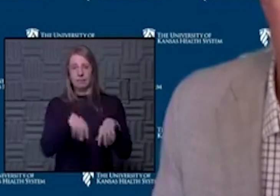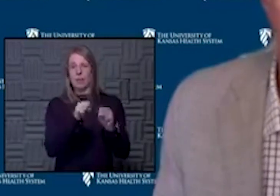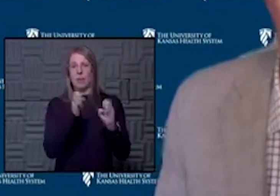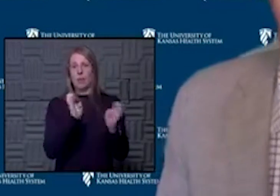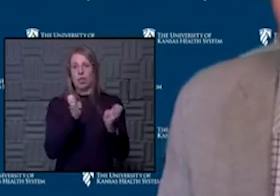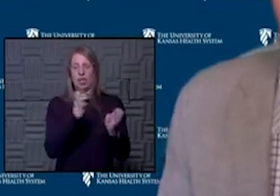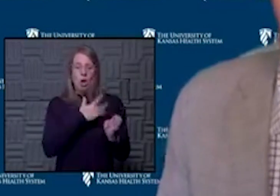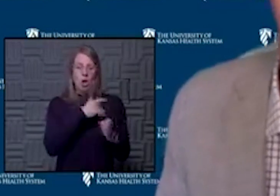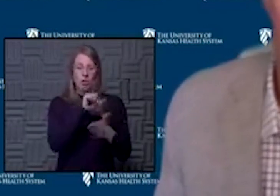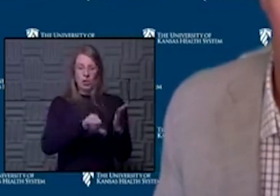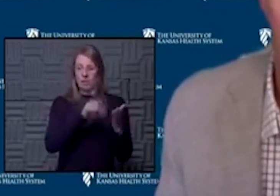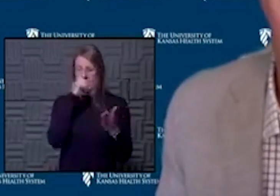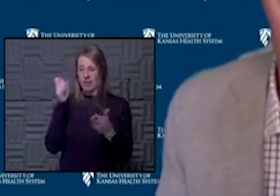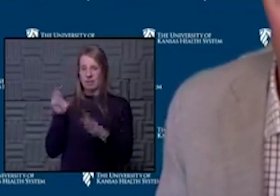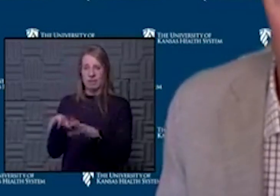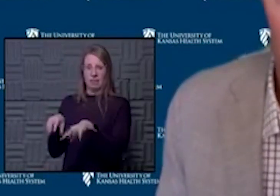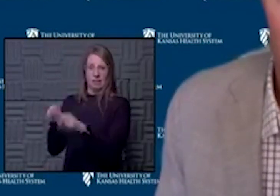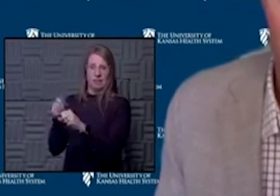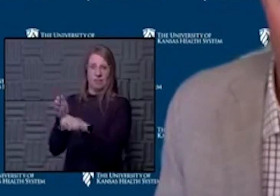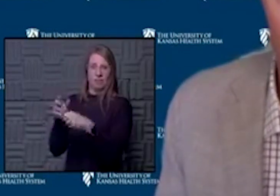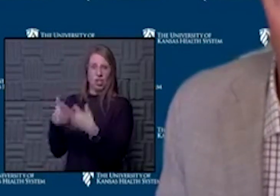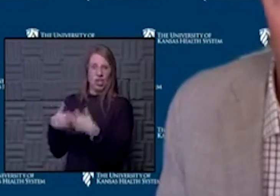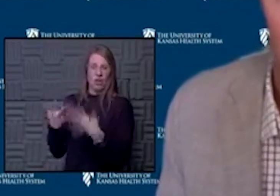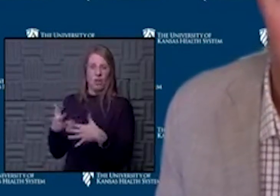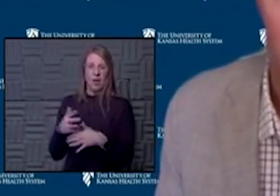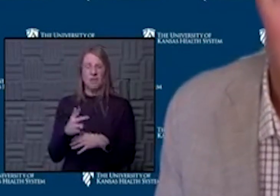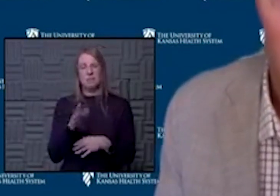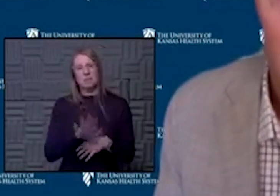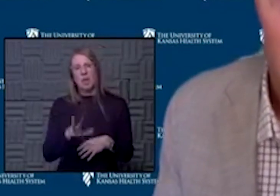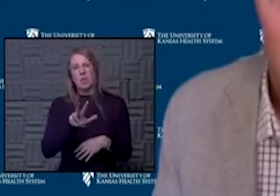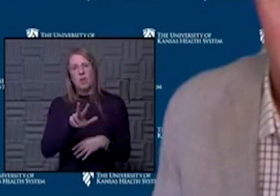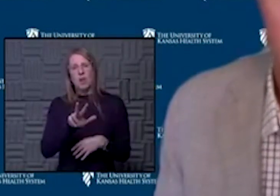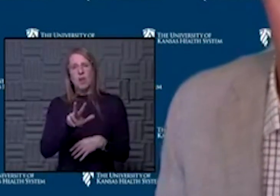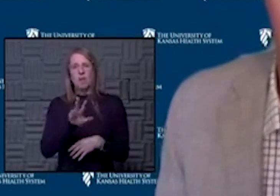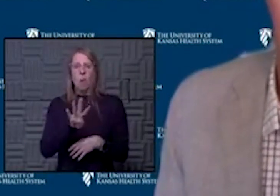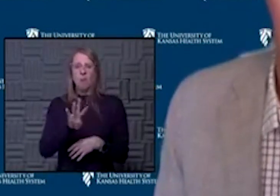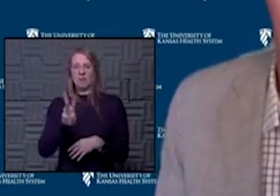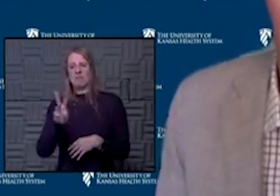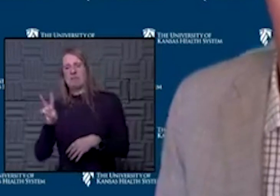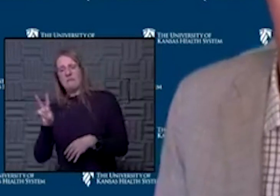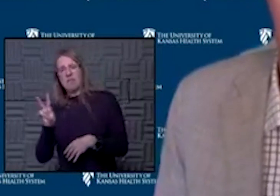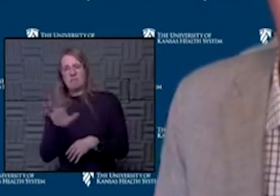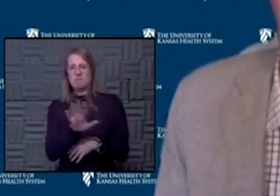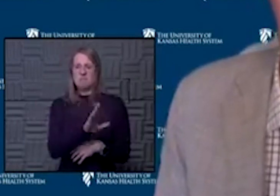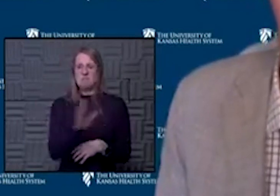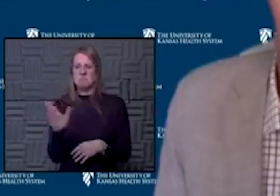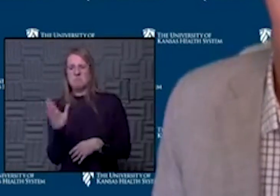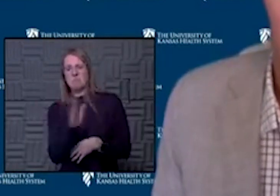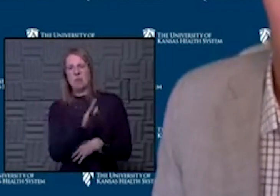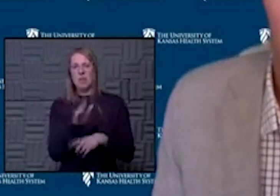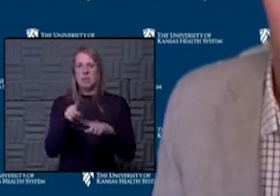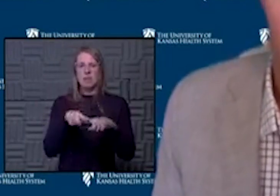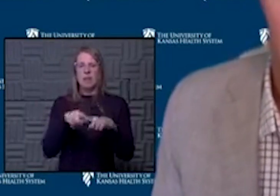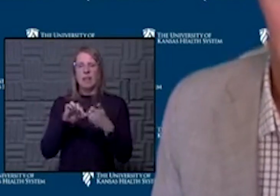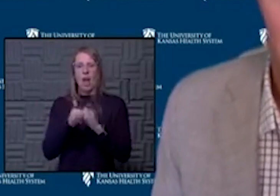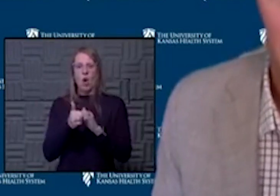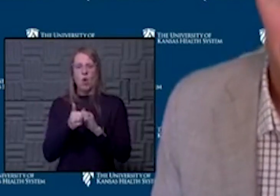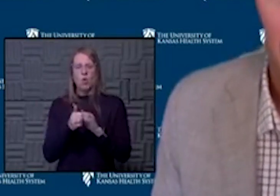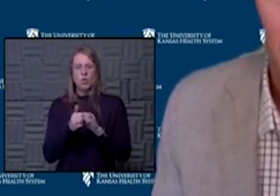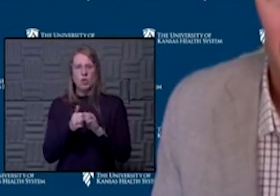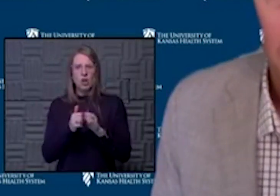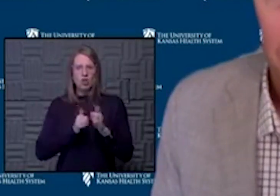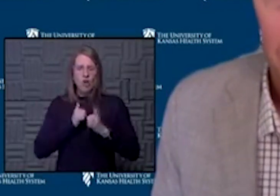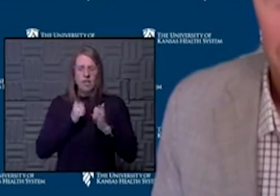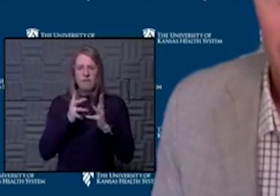the number could vary somewhere here between maybe four and six or seven at any one time, depending on how aggressive we were with piecing